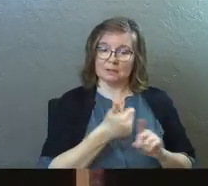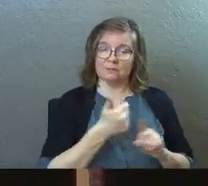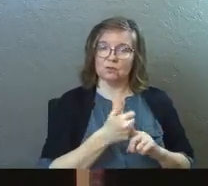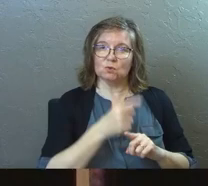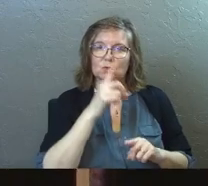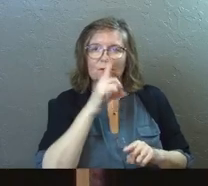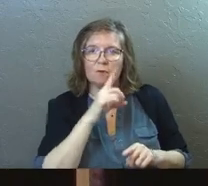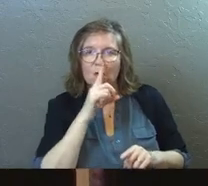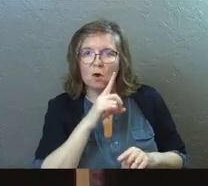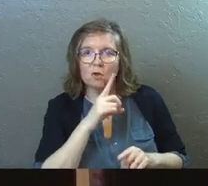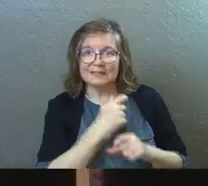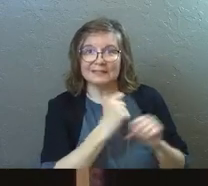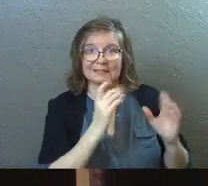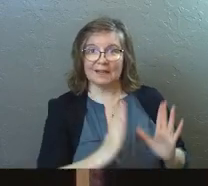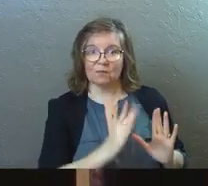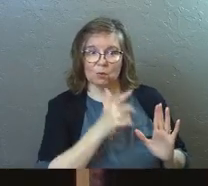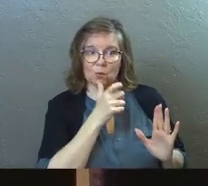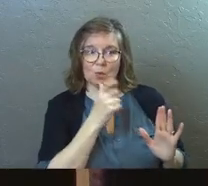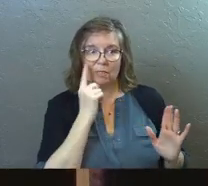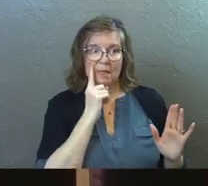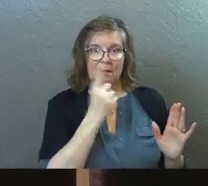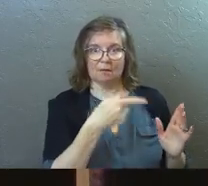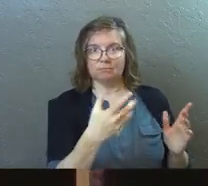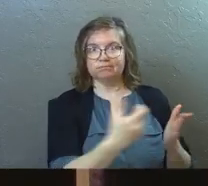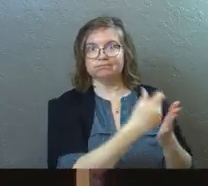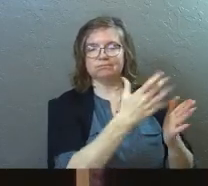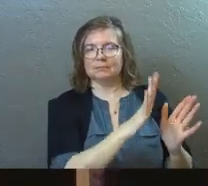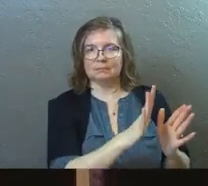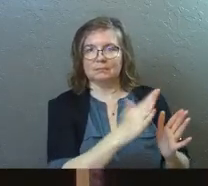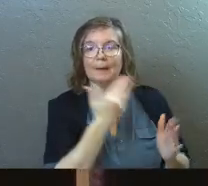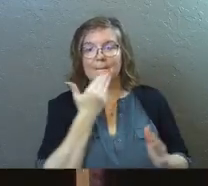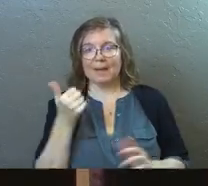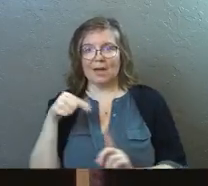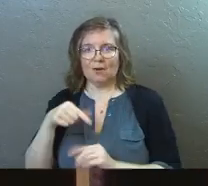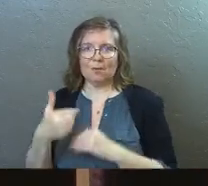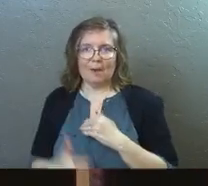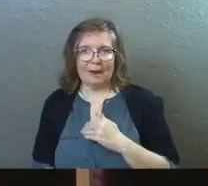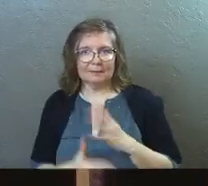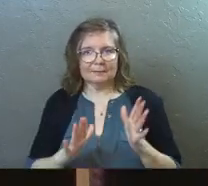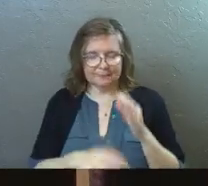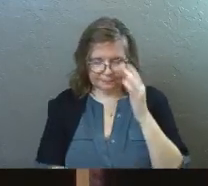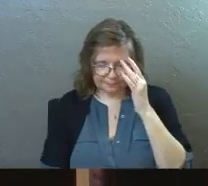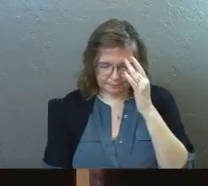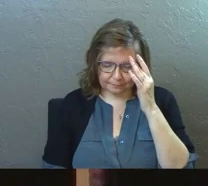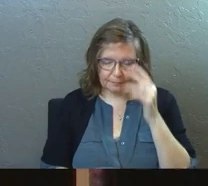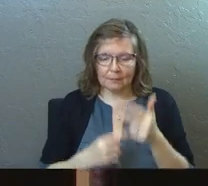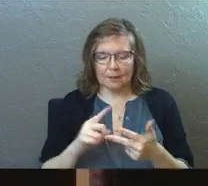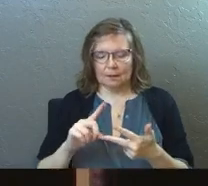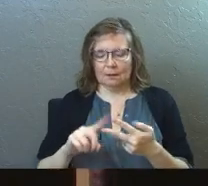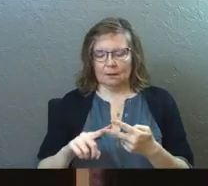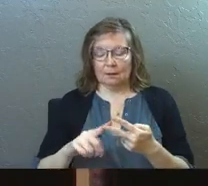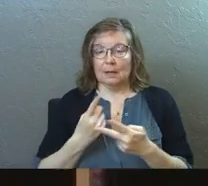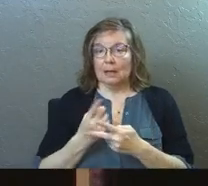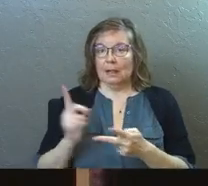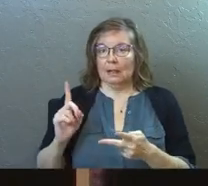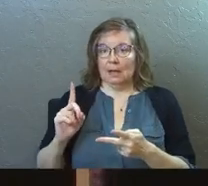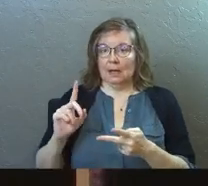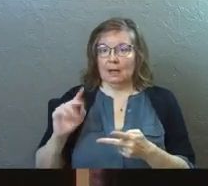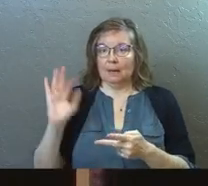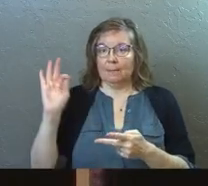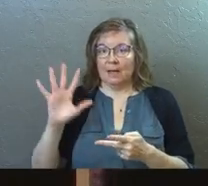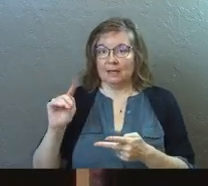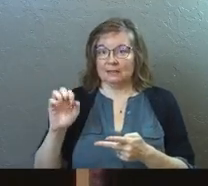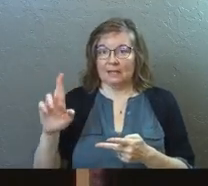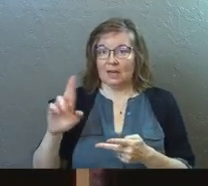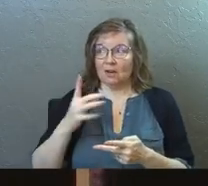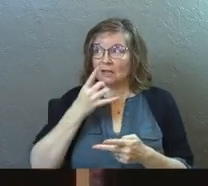false saviors, false breads that are out there. He's the better bread. Last week, Pastor Tanner turned off all